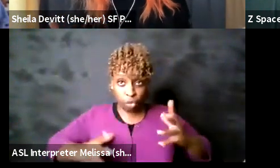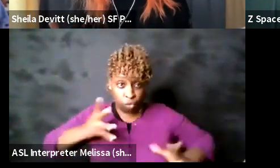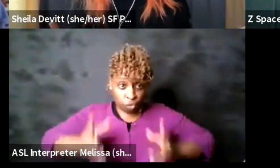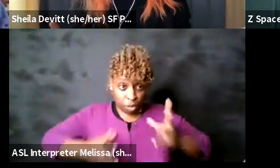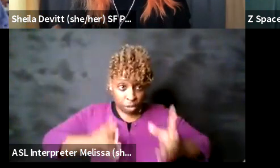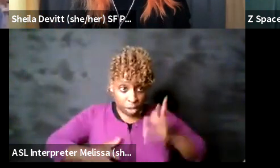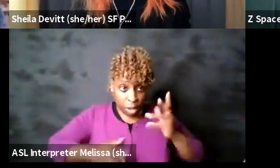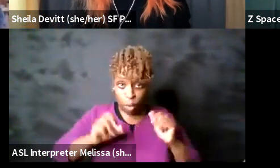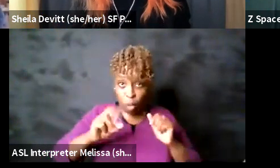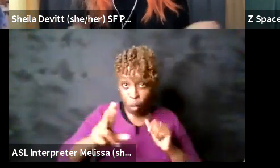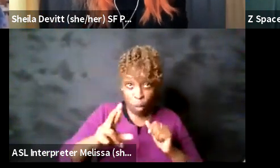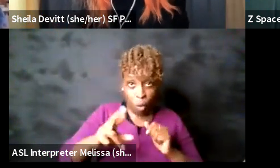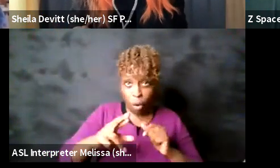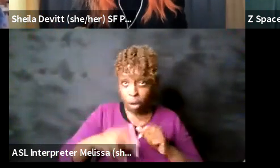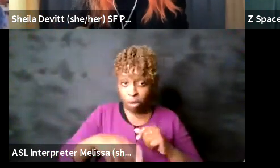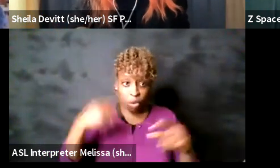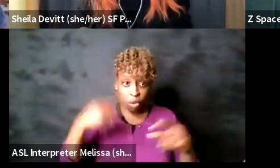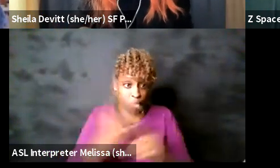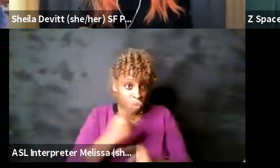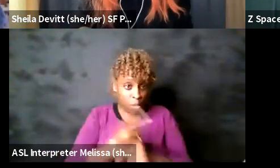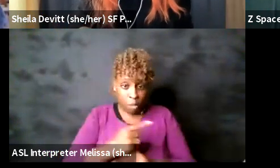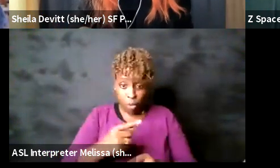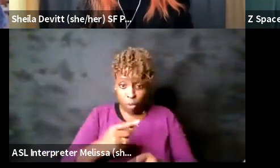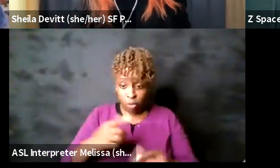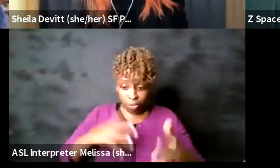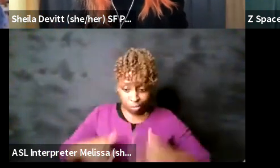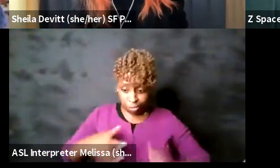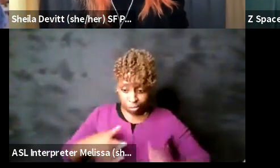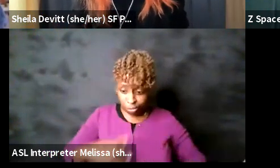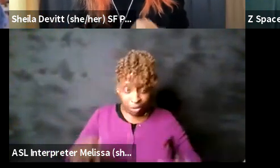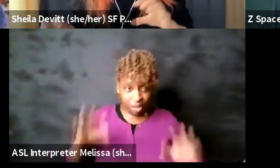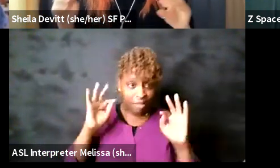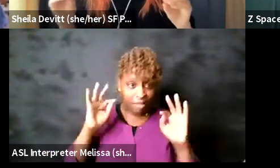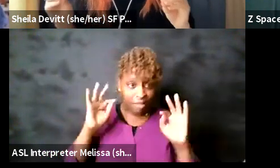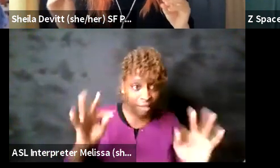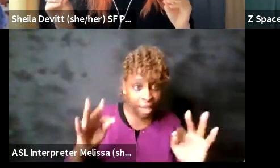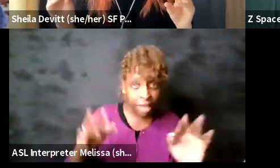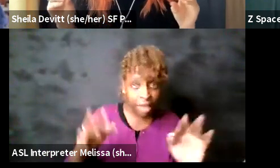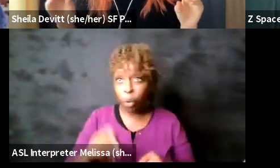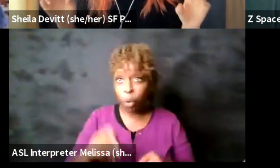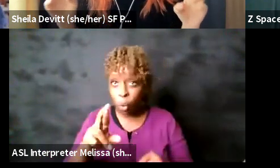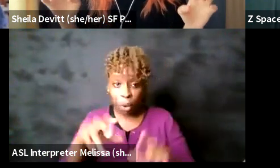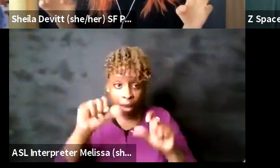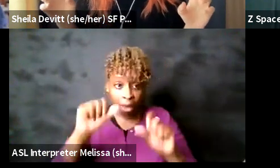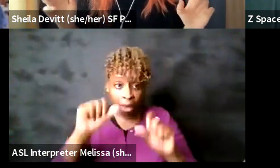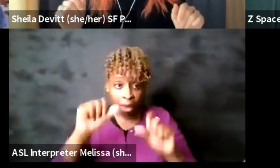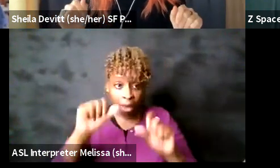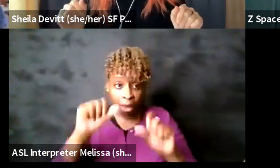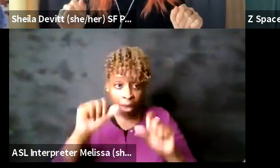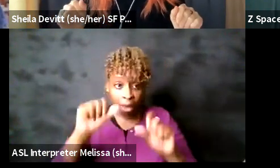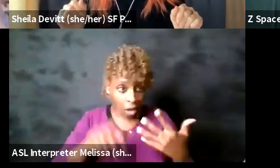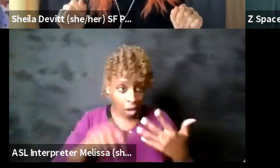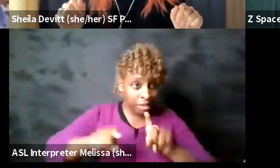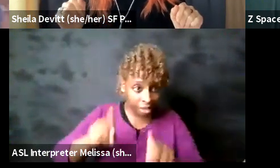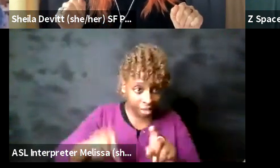day um can i eat in the theater um so there's there's all these different little questions